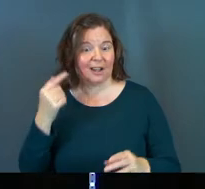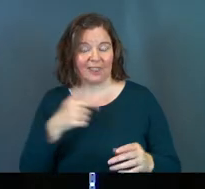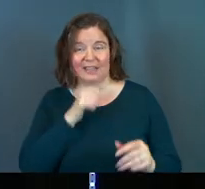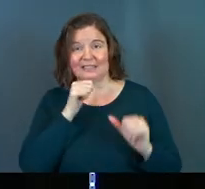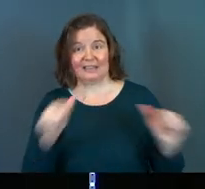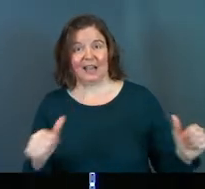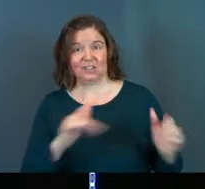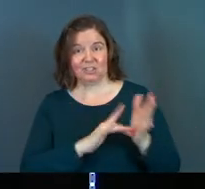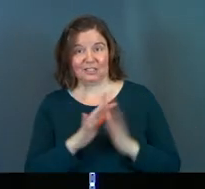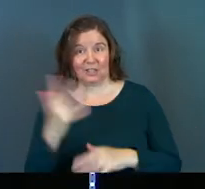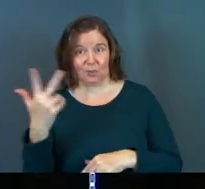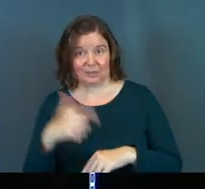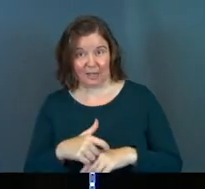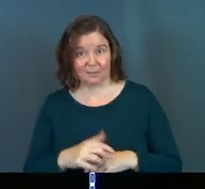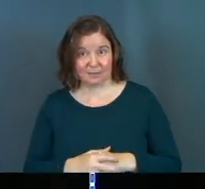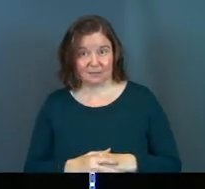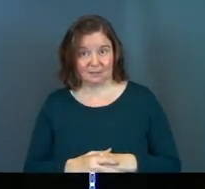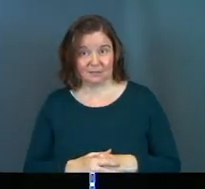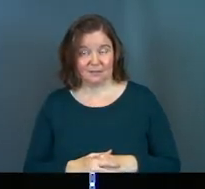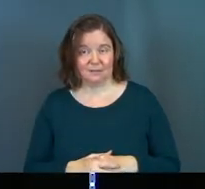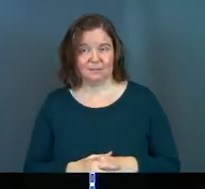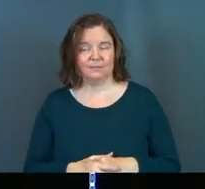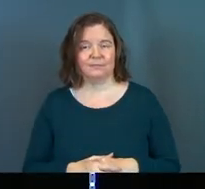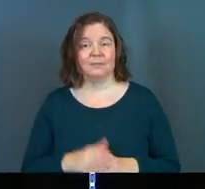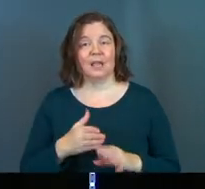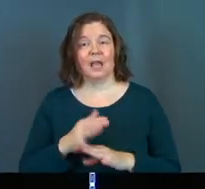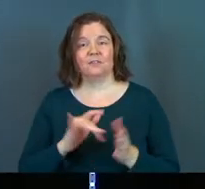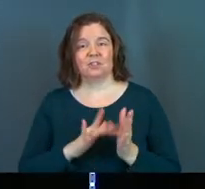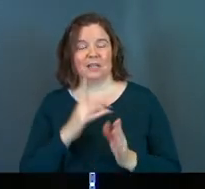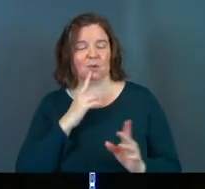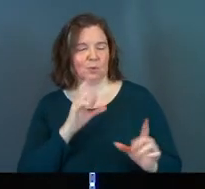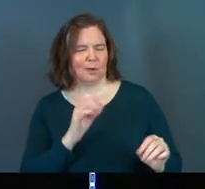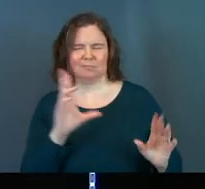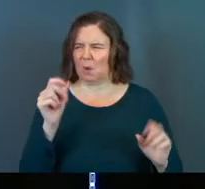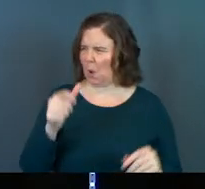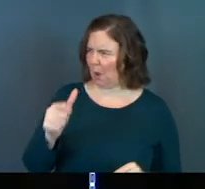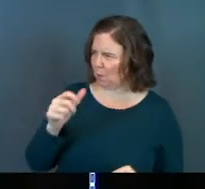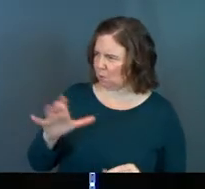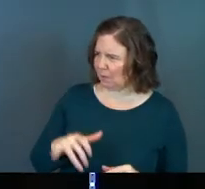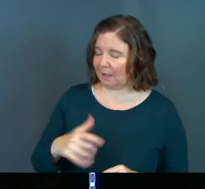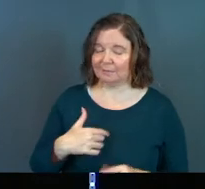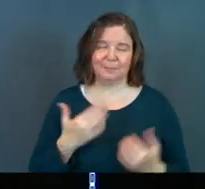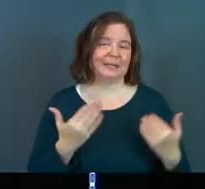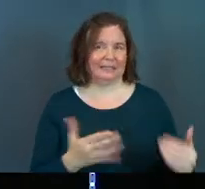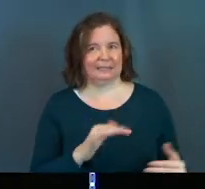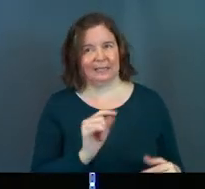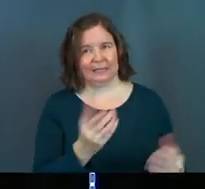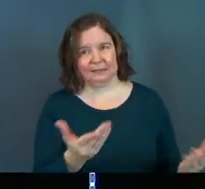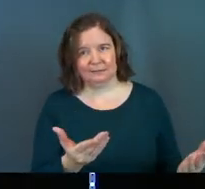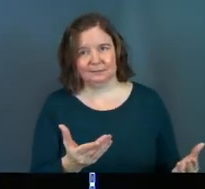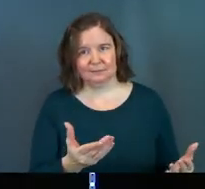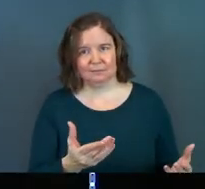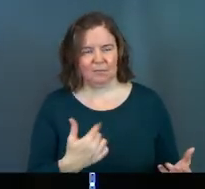three times. After Jesus said, you're going to do it. He's like, no, I won't do it. Come on, dude.